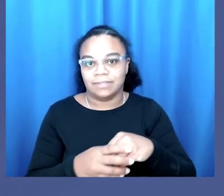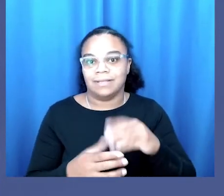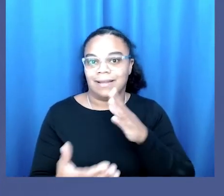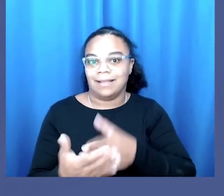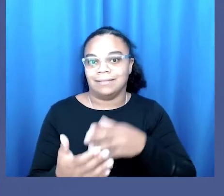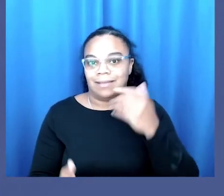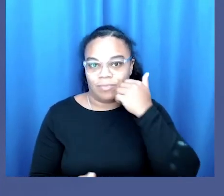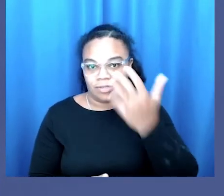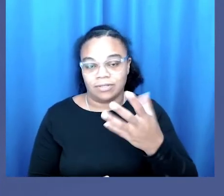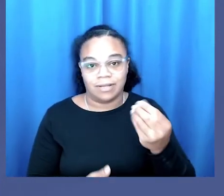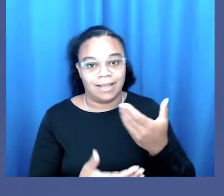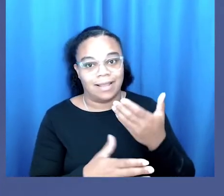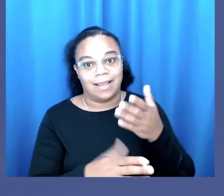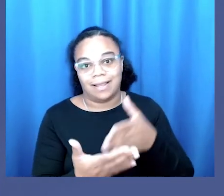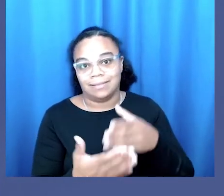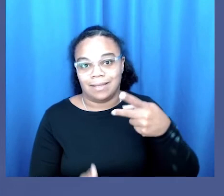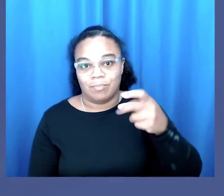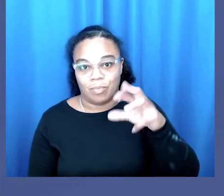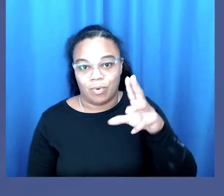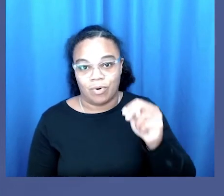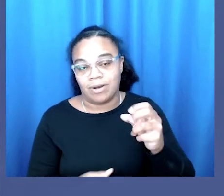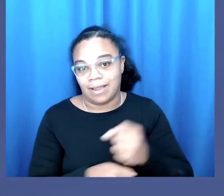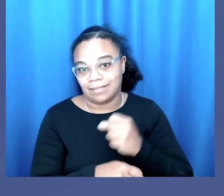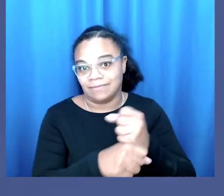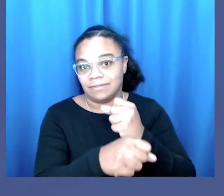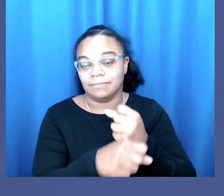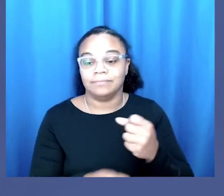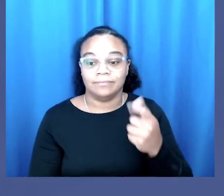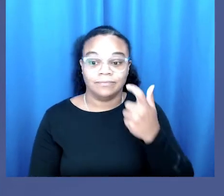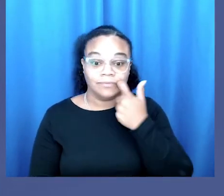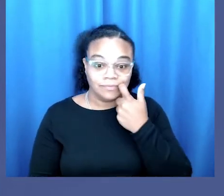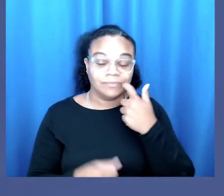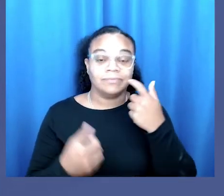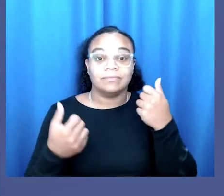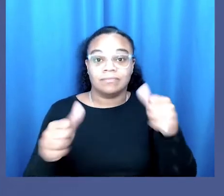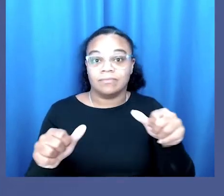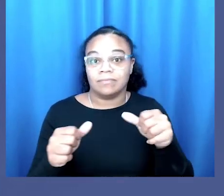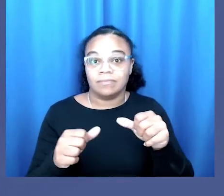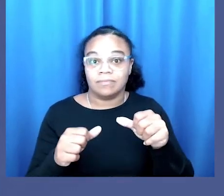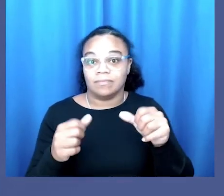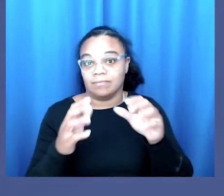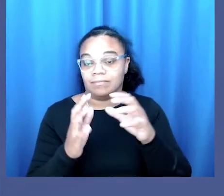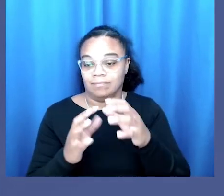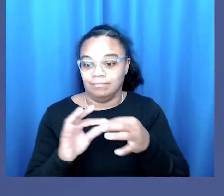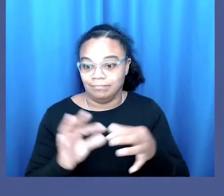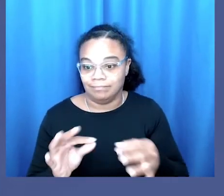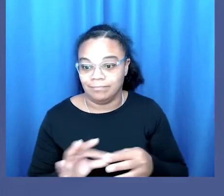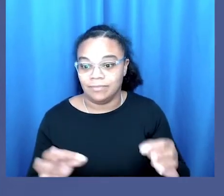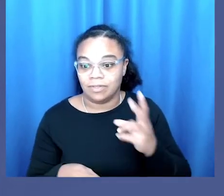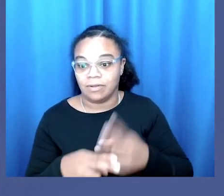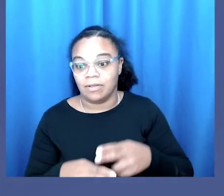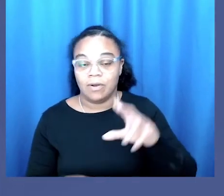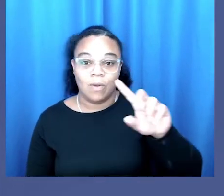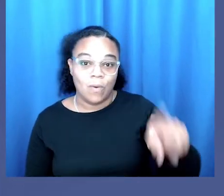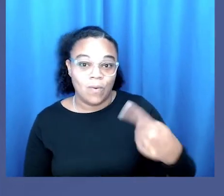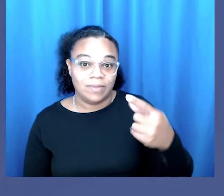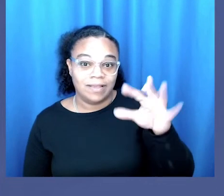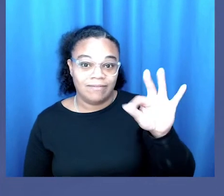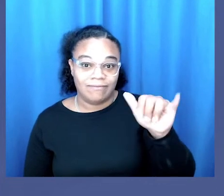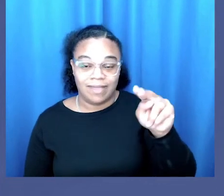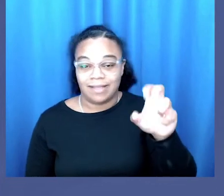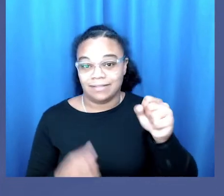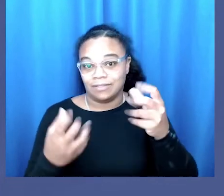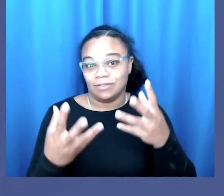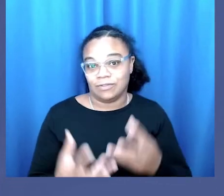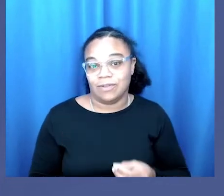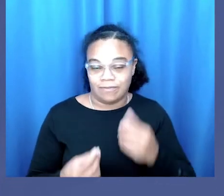in anti-prostitution and anti-porn activism recently pinning an op-ed in which she called OnlyFans sex workers soft prostitutes.